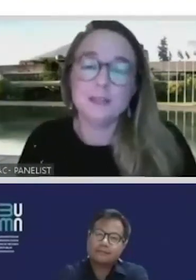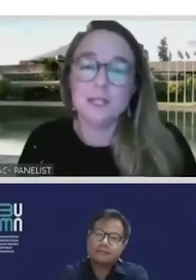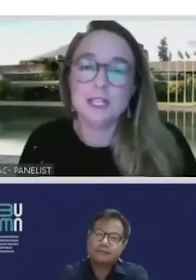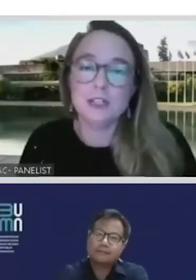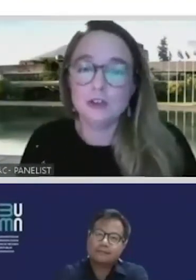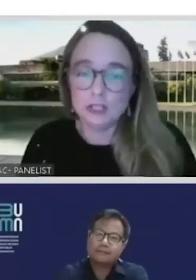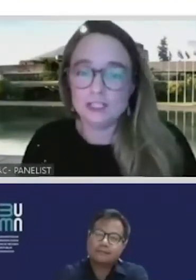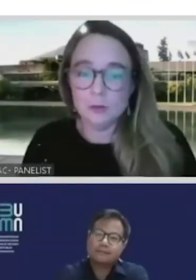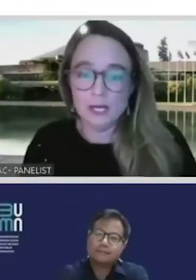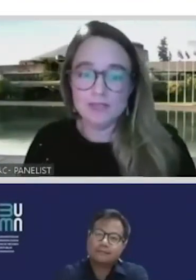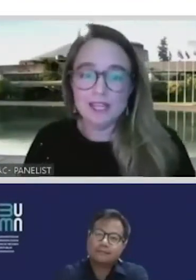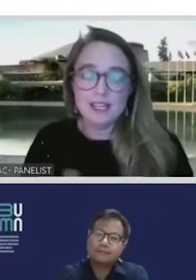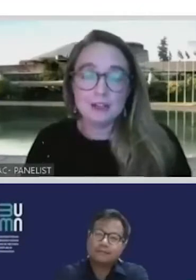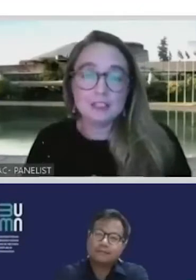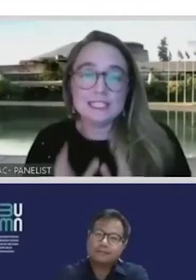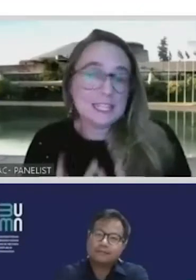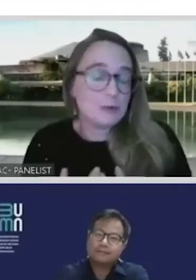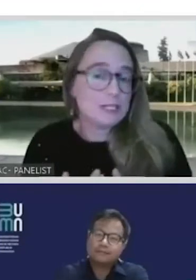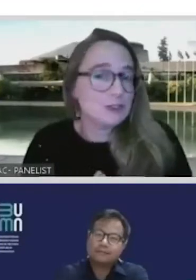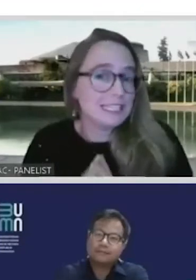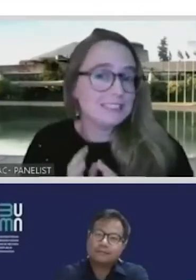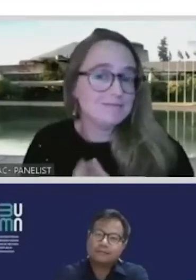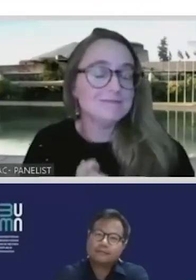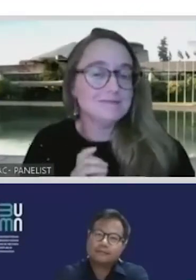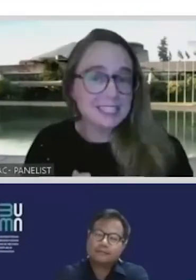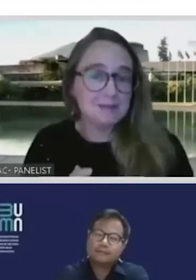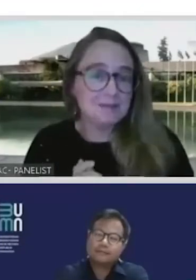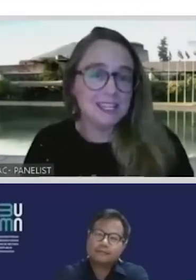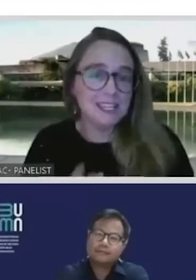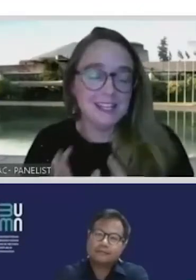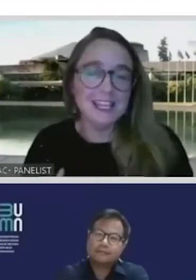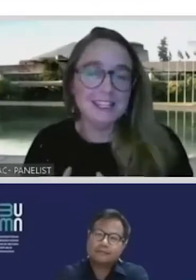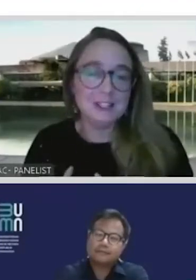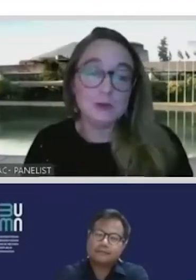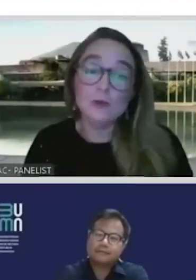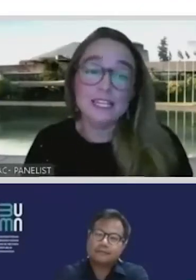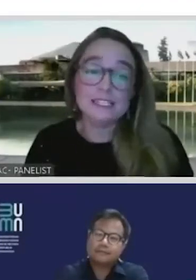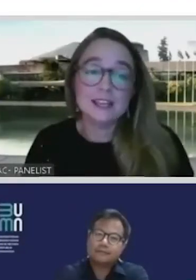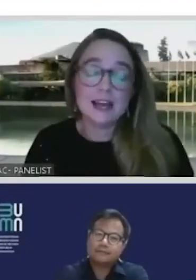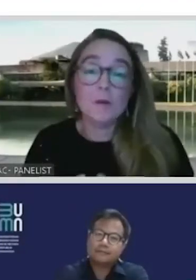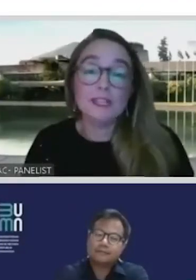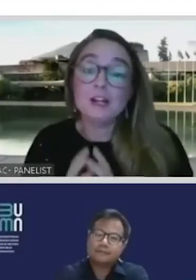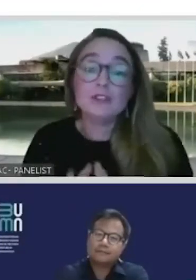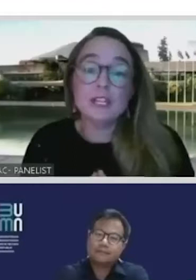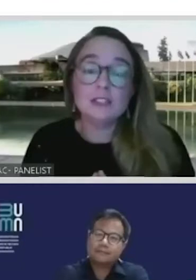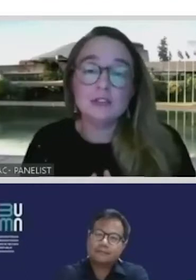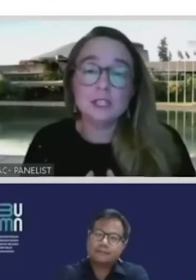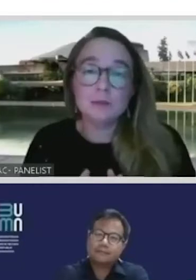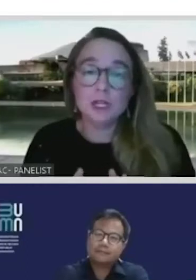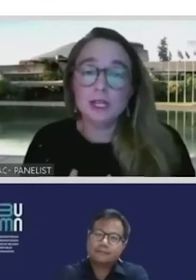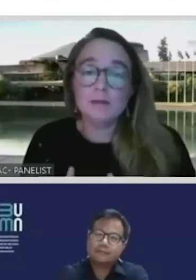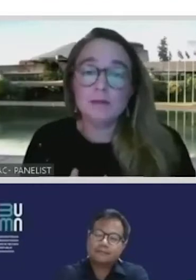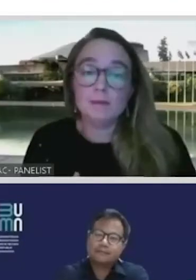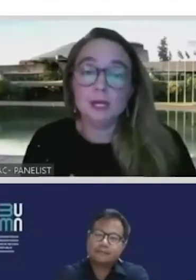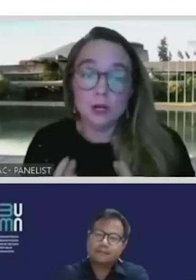discriminatorio y desigual. Entonces, esta recomendación tiene tres aristas. Una es aumentar los ingresos y tenemos